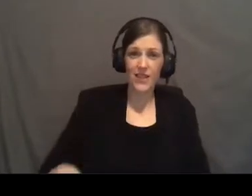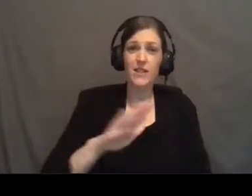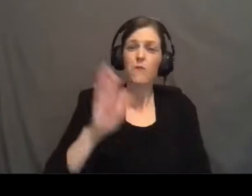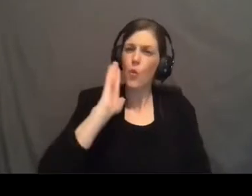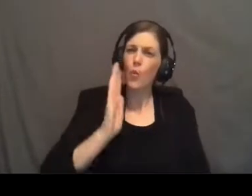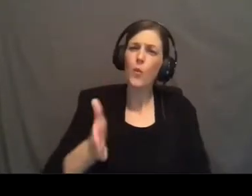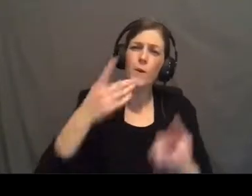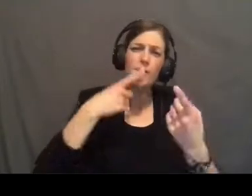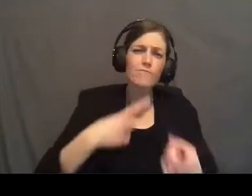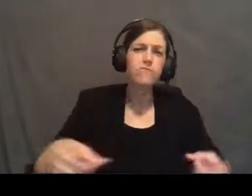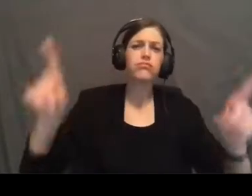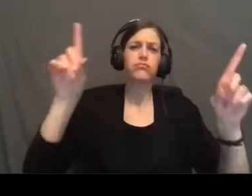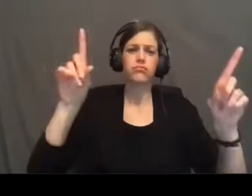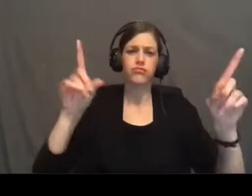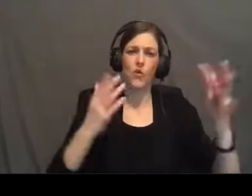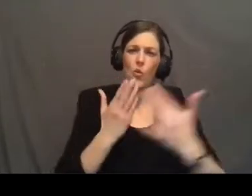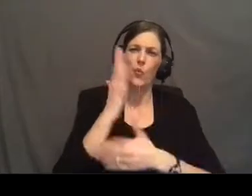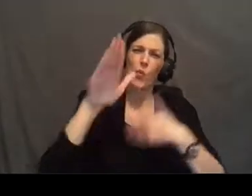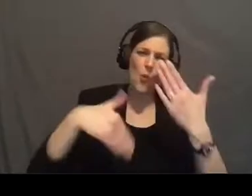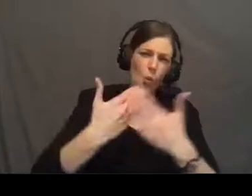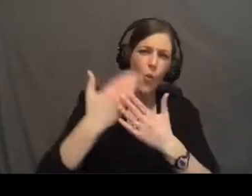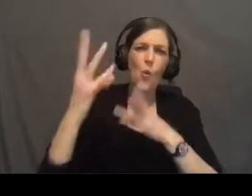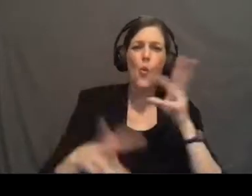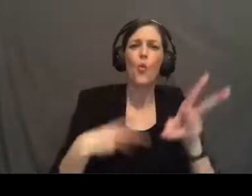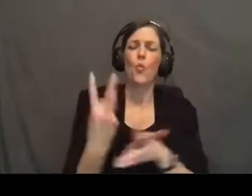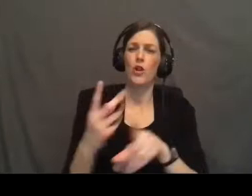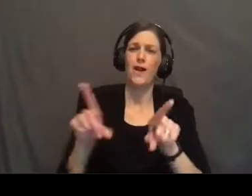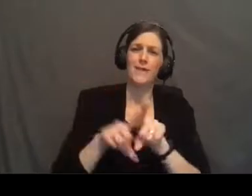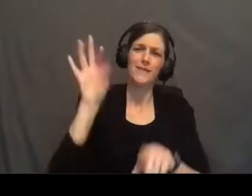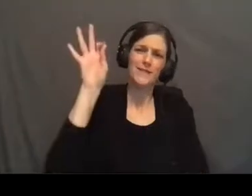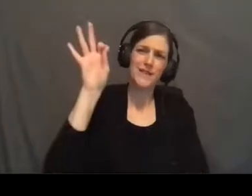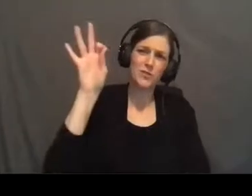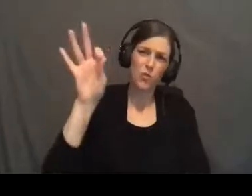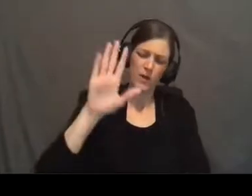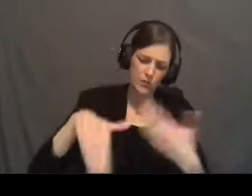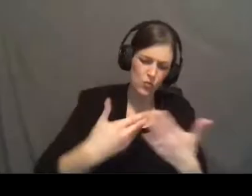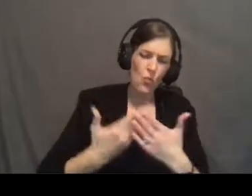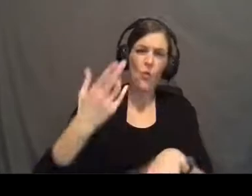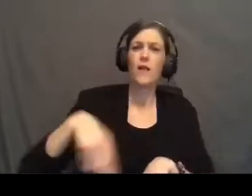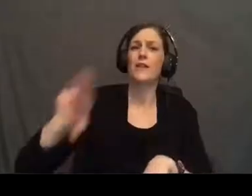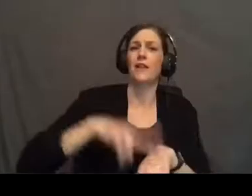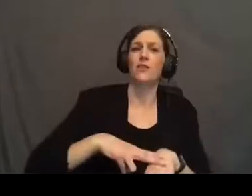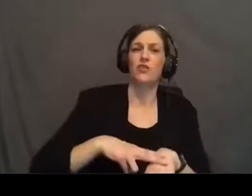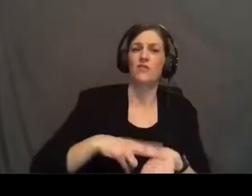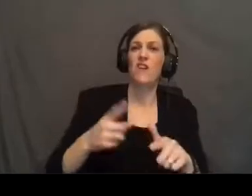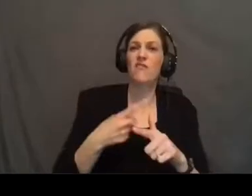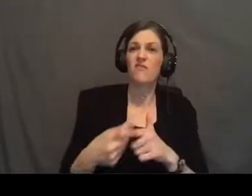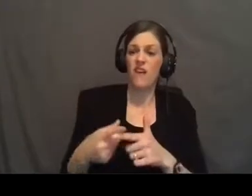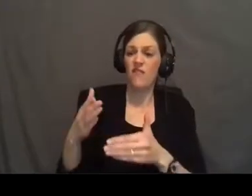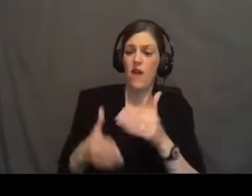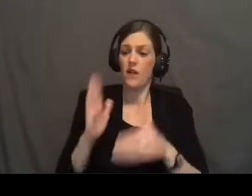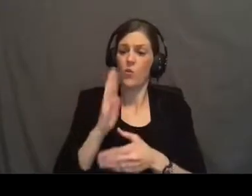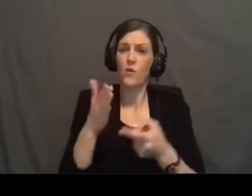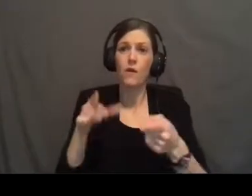be proclaimed throughout the whole world as a testimony to all nations and then the end will come